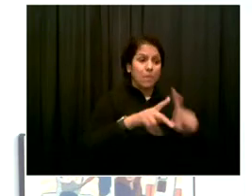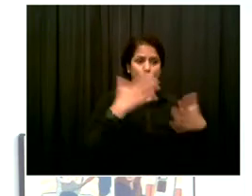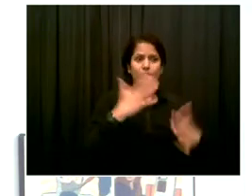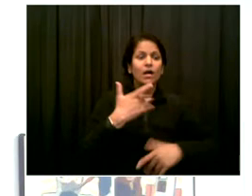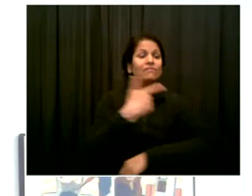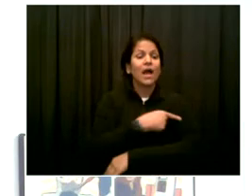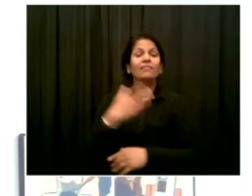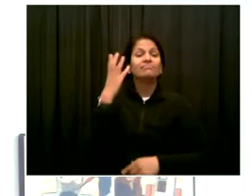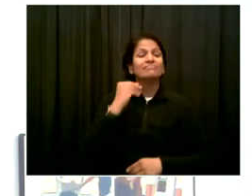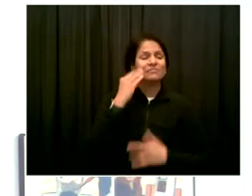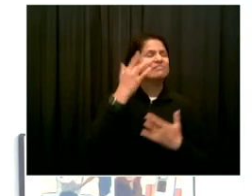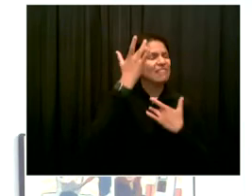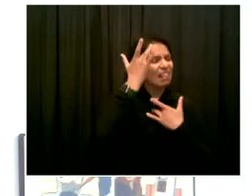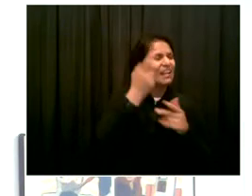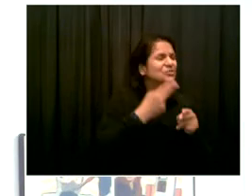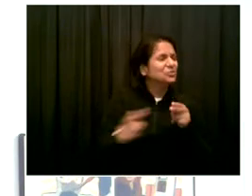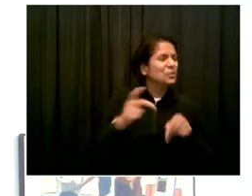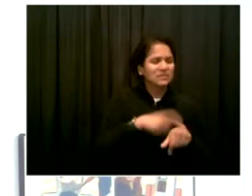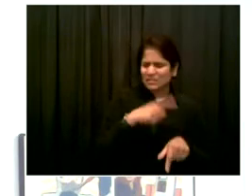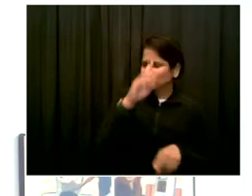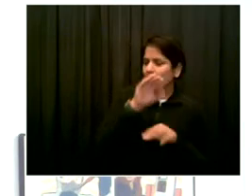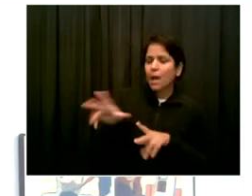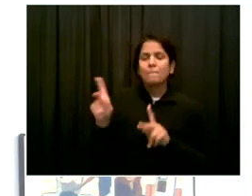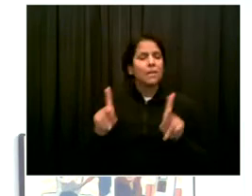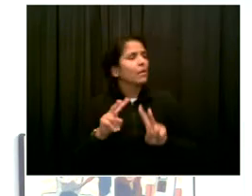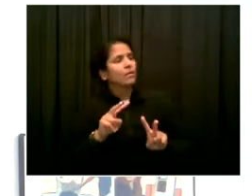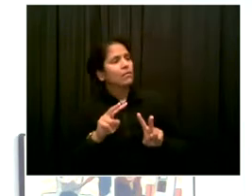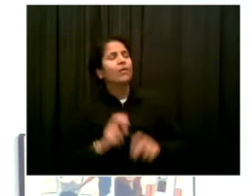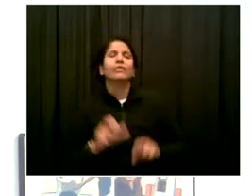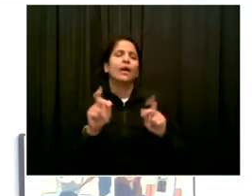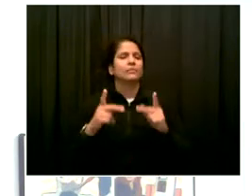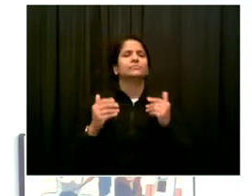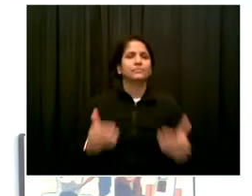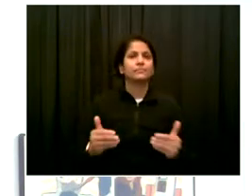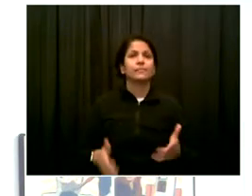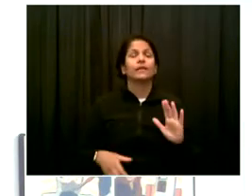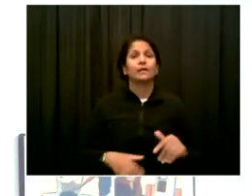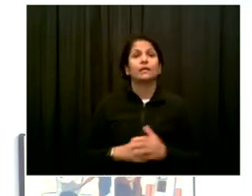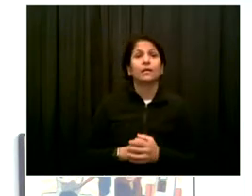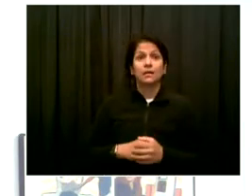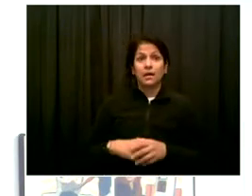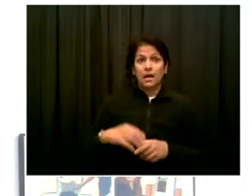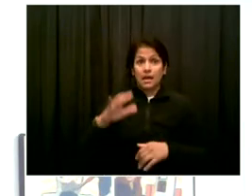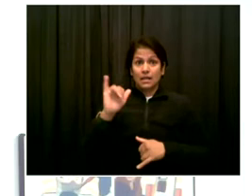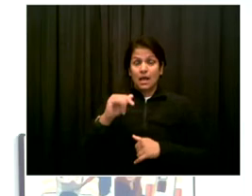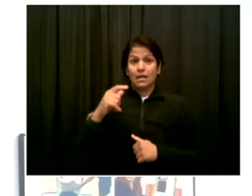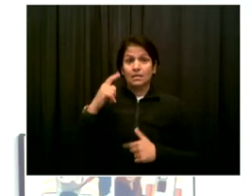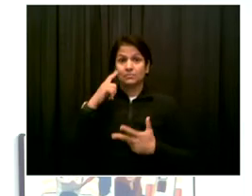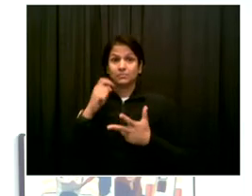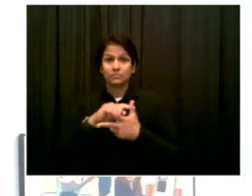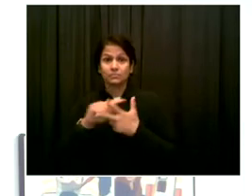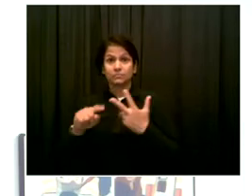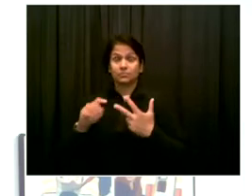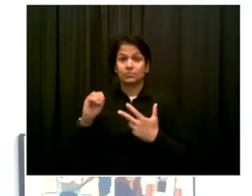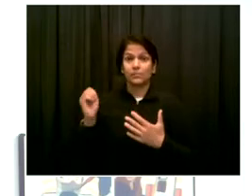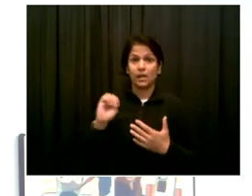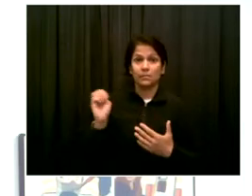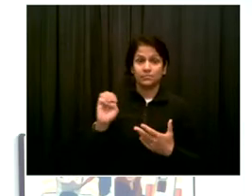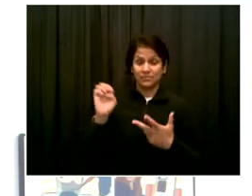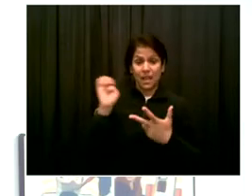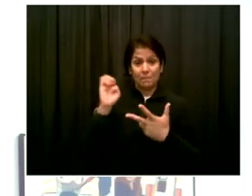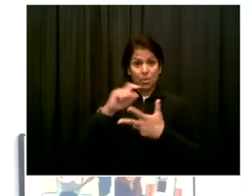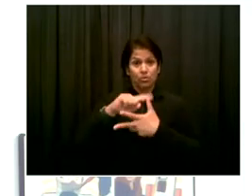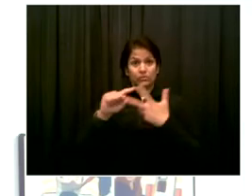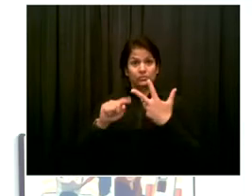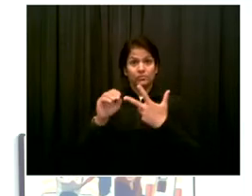submitted their application for, uh, full approval on May 7th, last Friday. And so that's currently under review by the FDA. And we'll be hearing